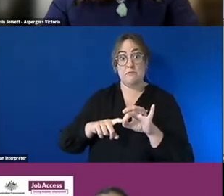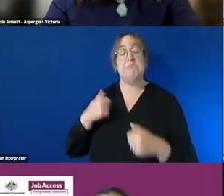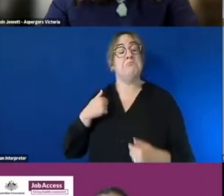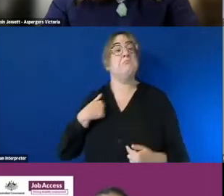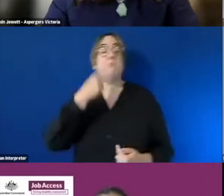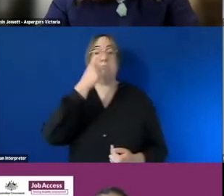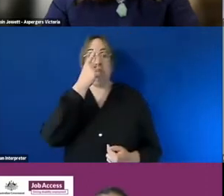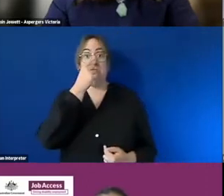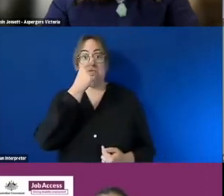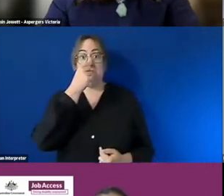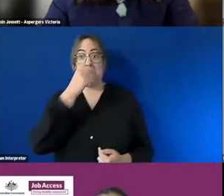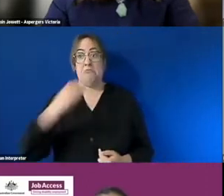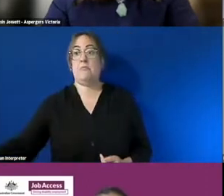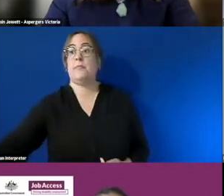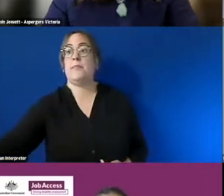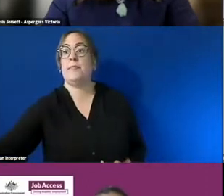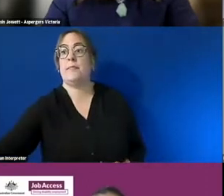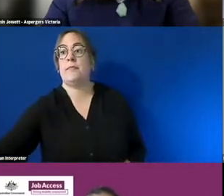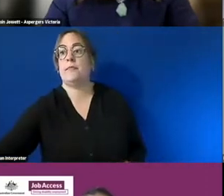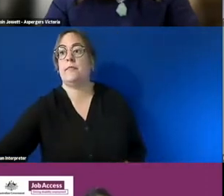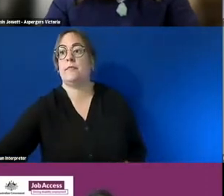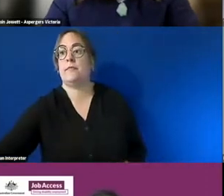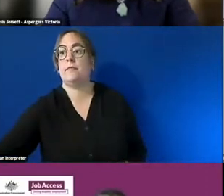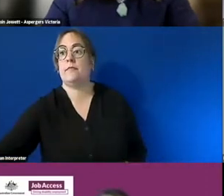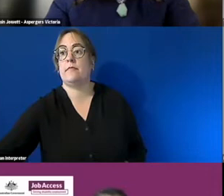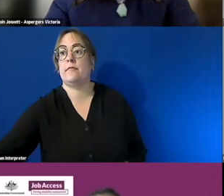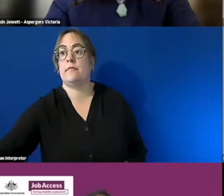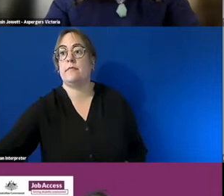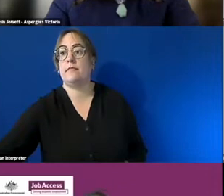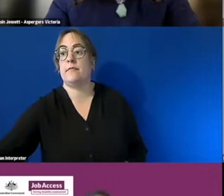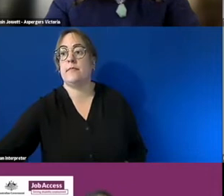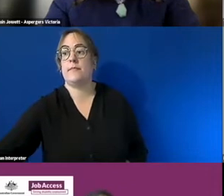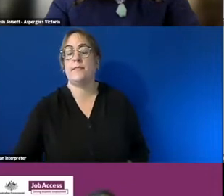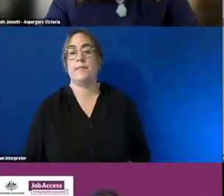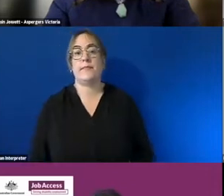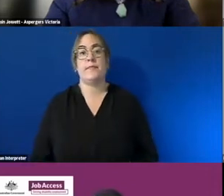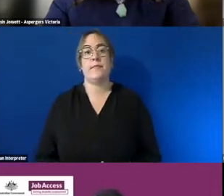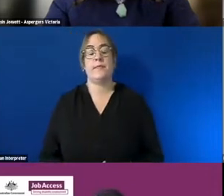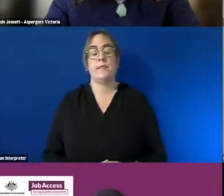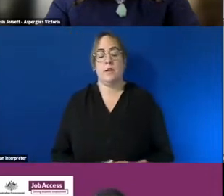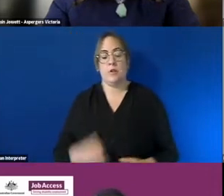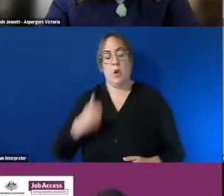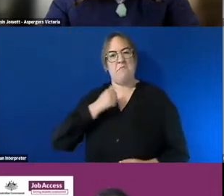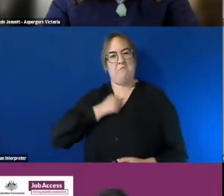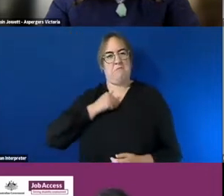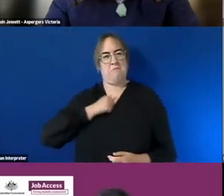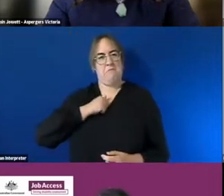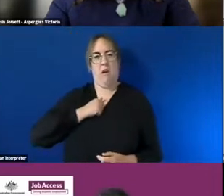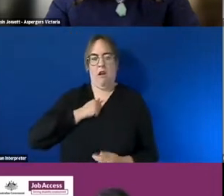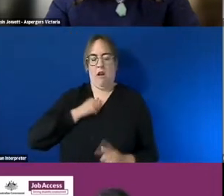pull it up so i can see the question um i think from my perspective that